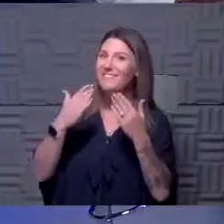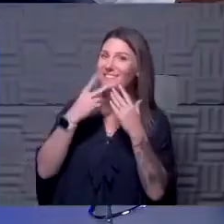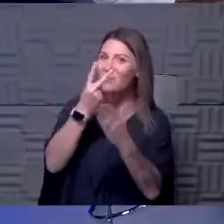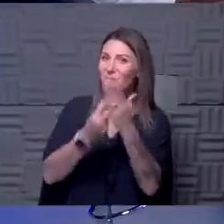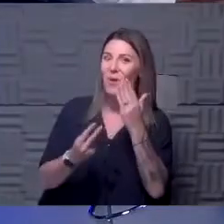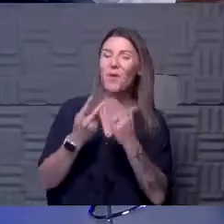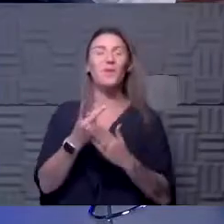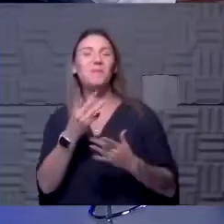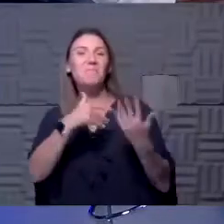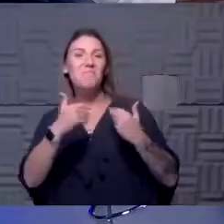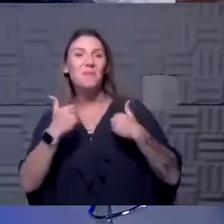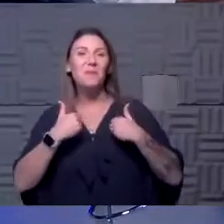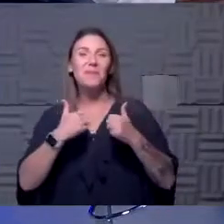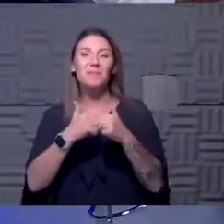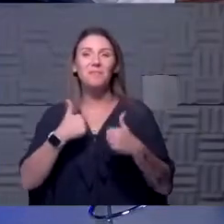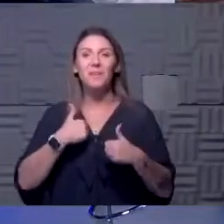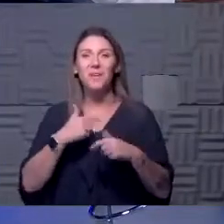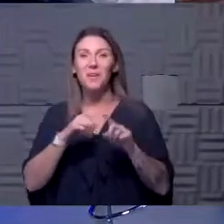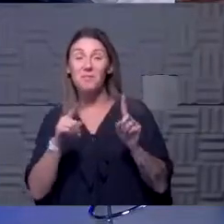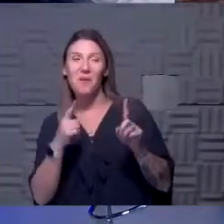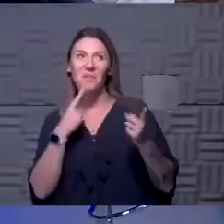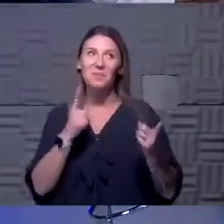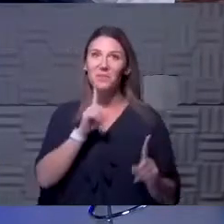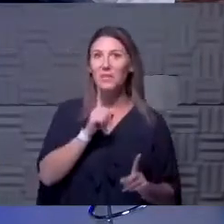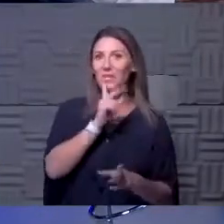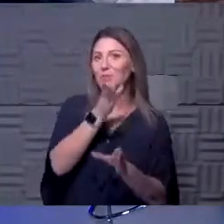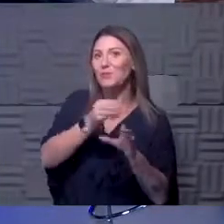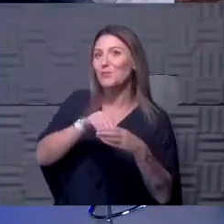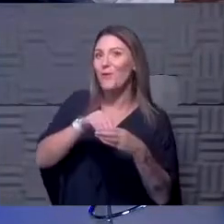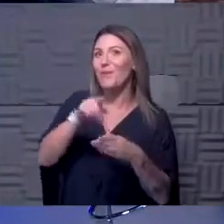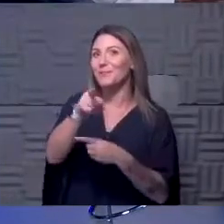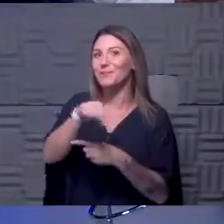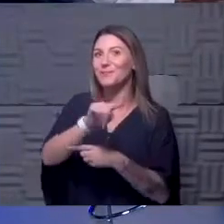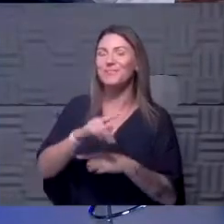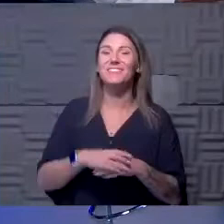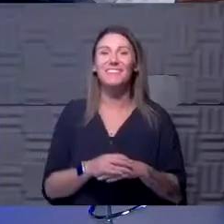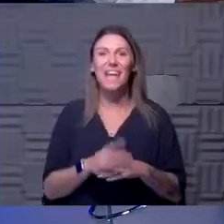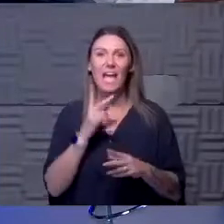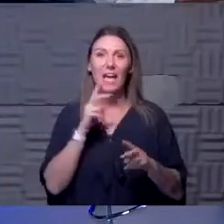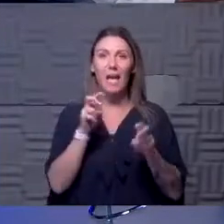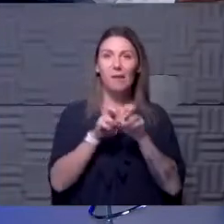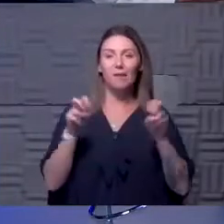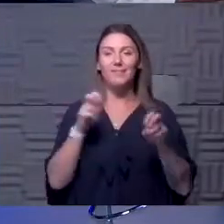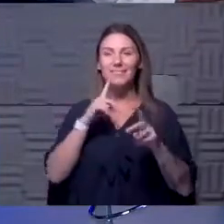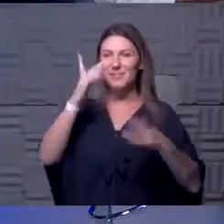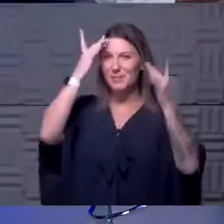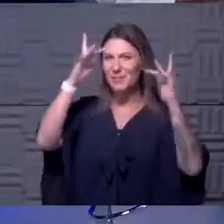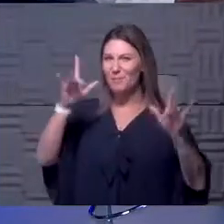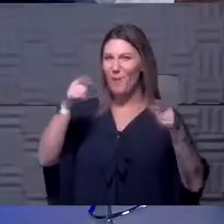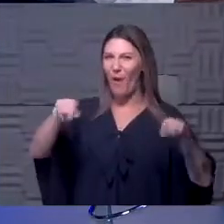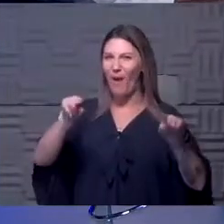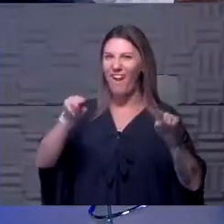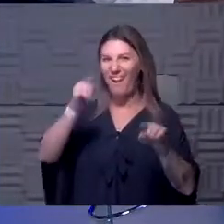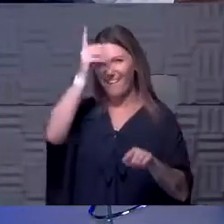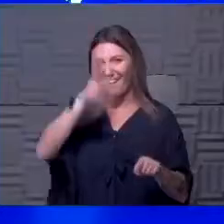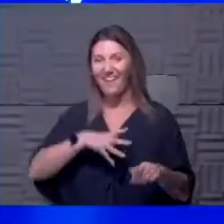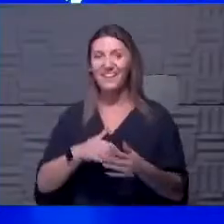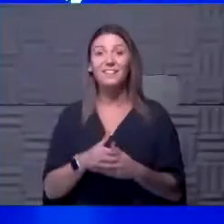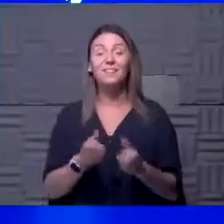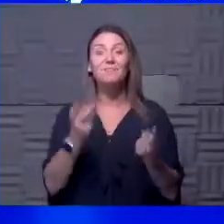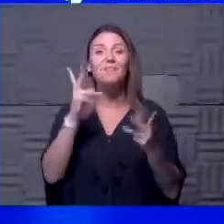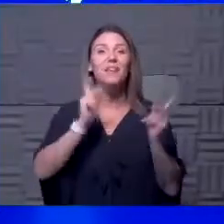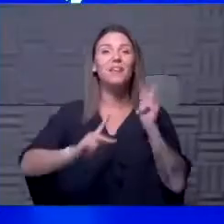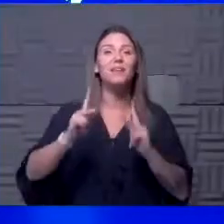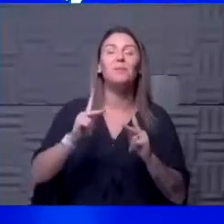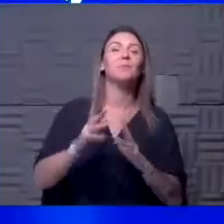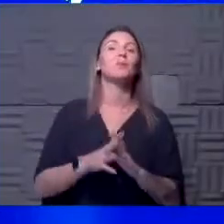going to say thanks for hanging with me today, but thanks for hanging with you guys. did a good job. I sit among these smart guys. I love that. Okay, so we know a lot of